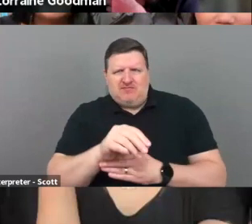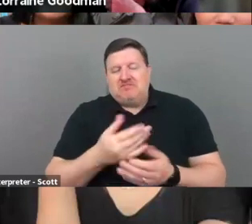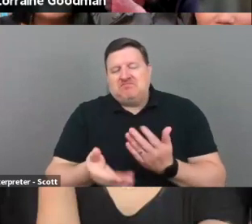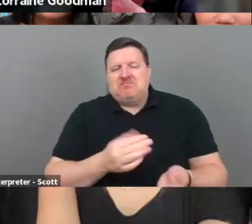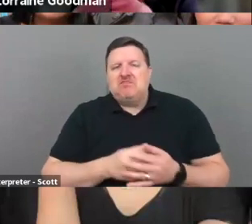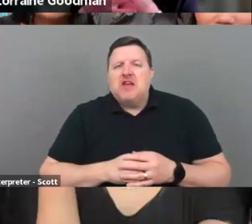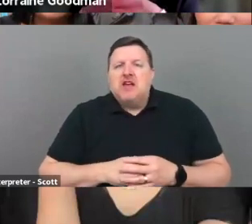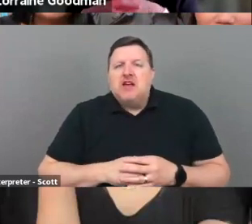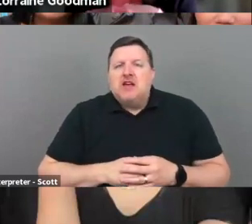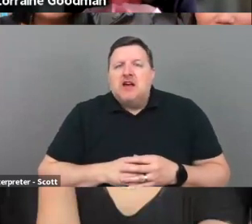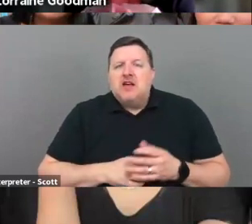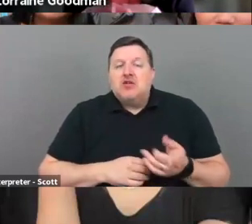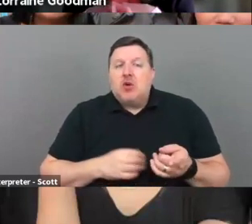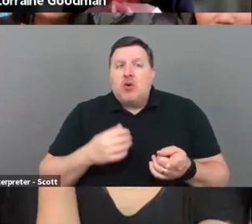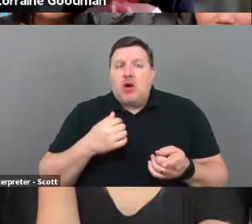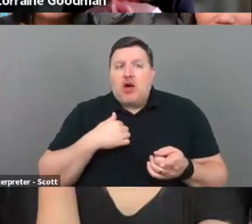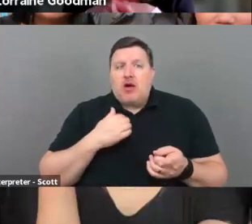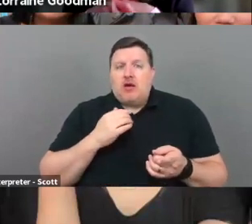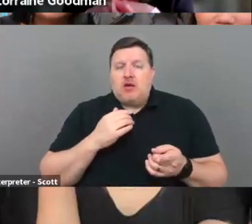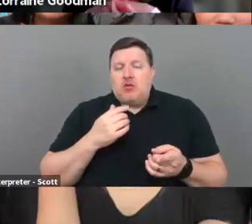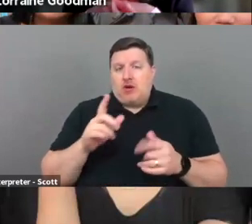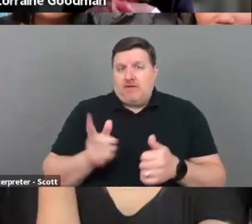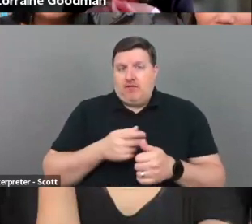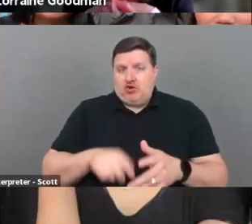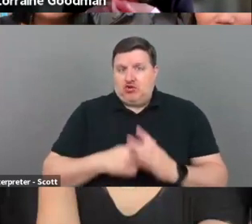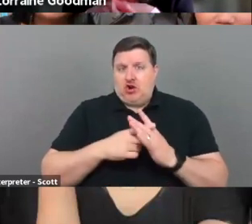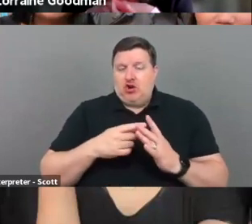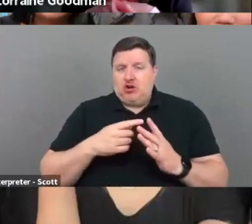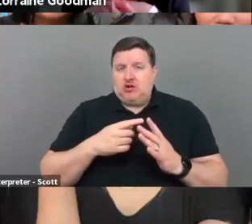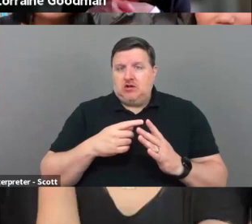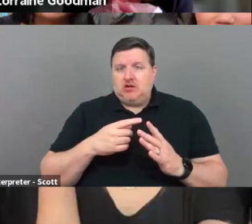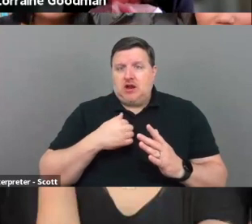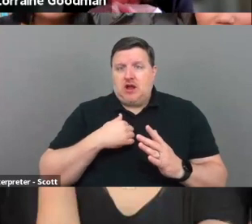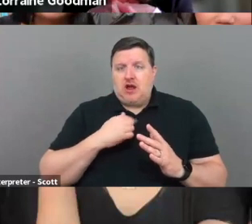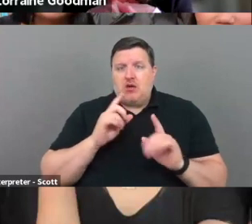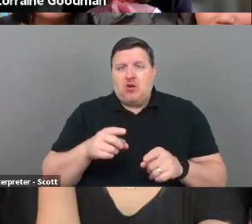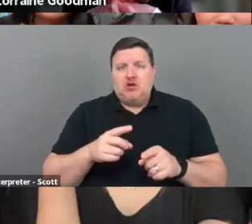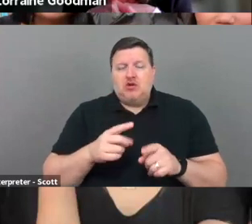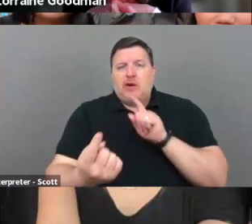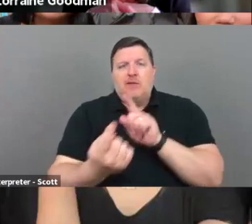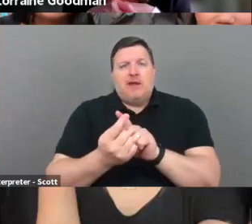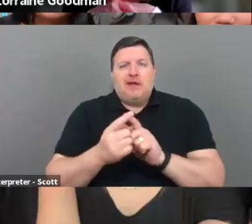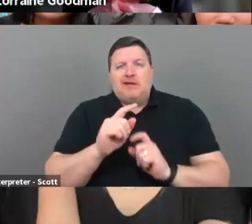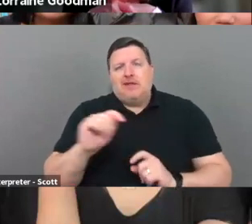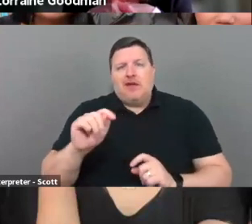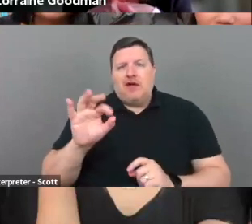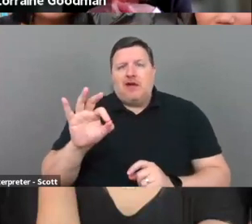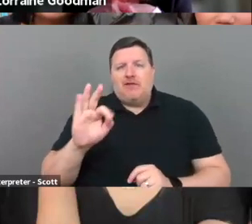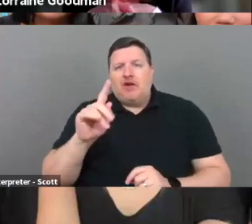So those, I was at a, um, when I first started out, I was at a, uh, meet the funders panel